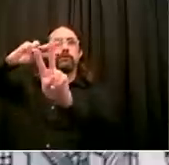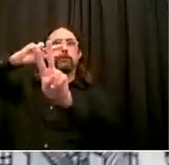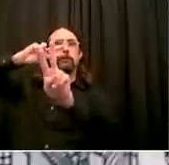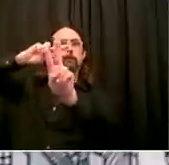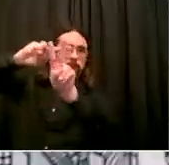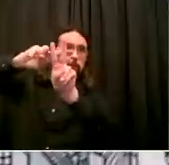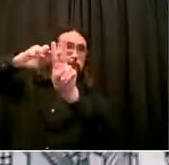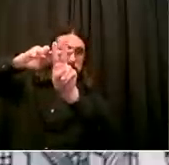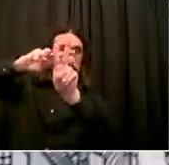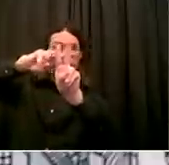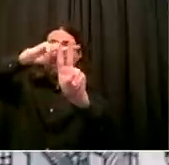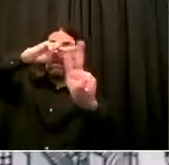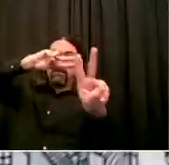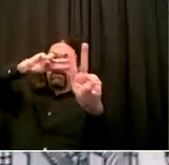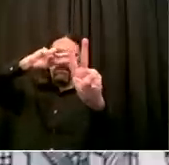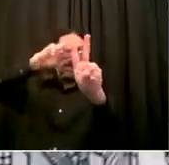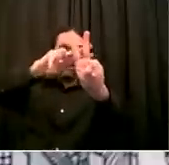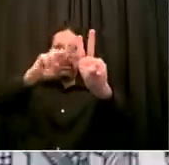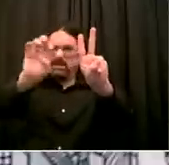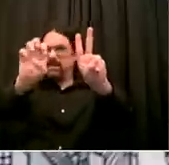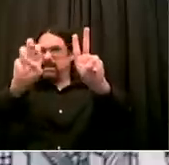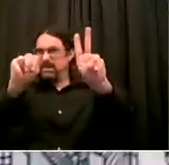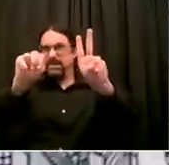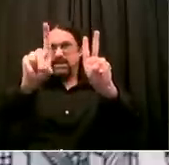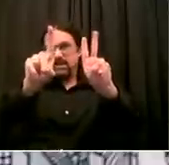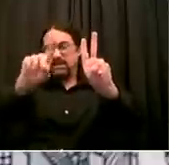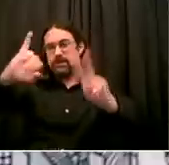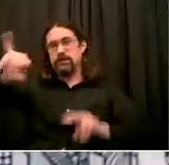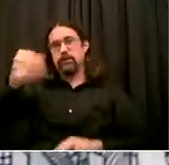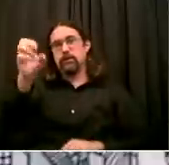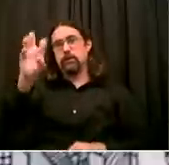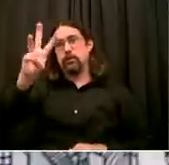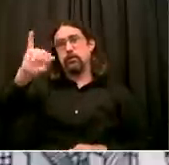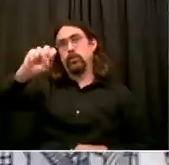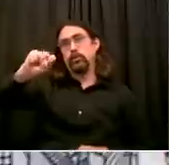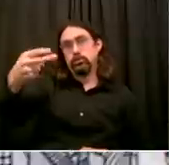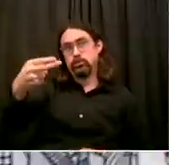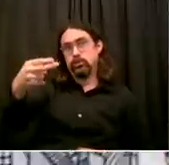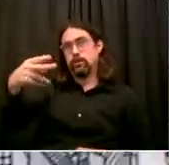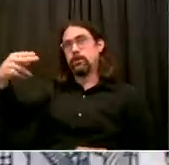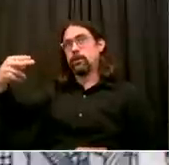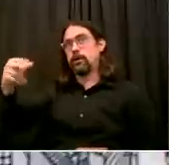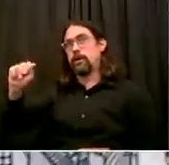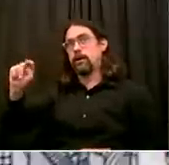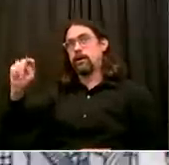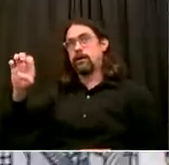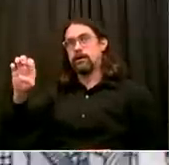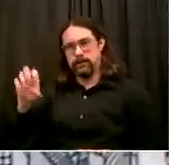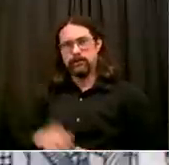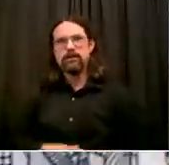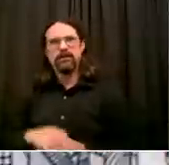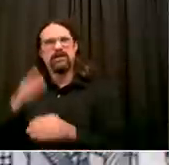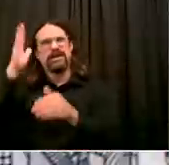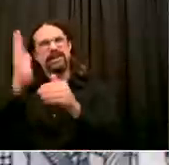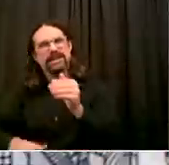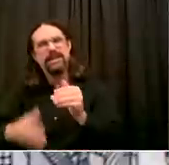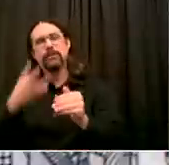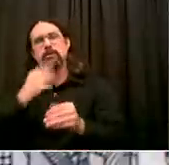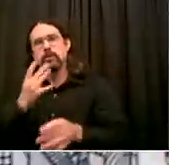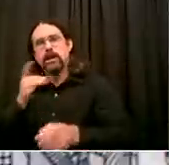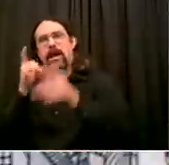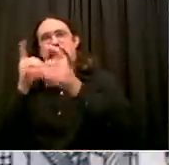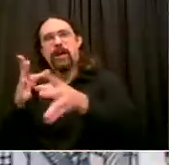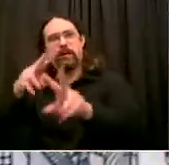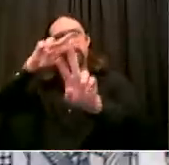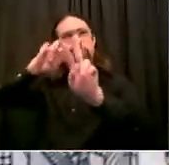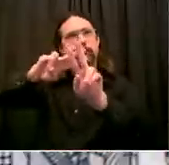should be focused on, James. This is a community that I know well and I care deeply for. I have a lot of love for this community, and I always have.